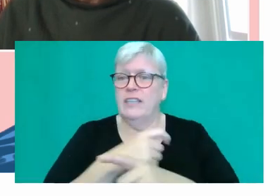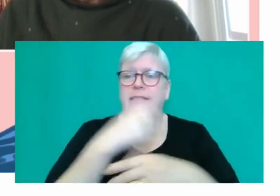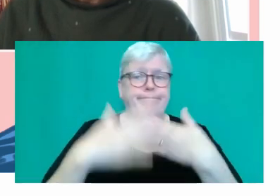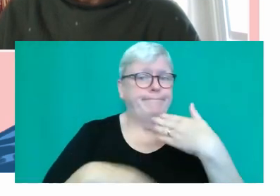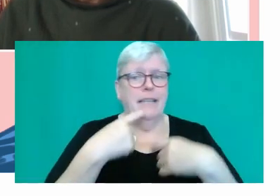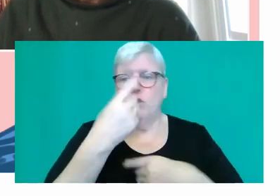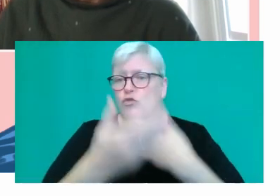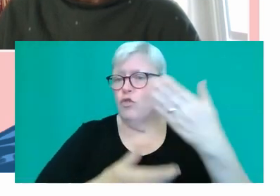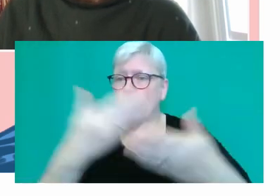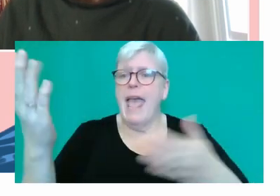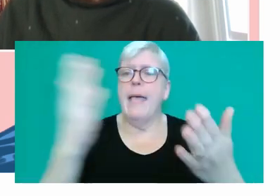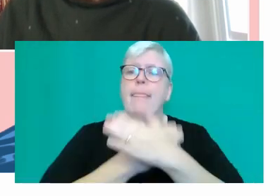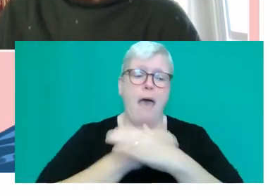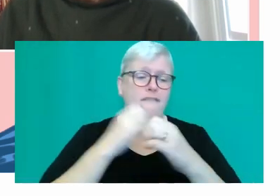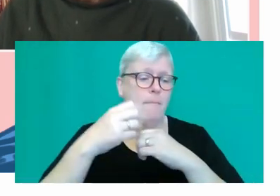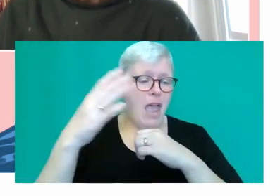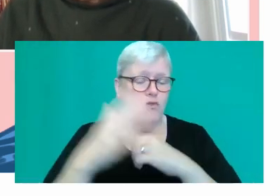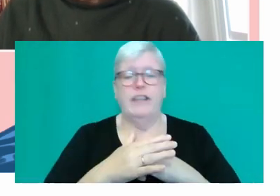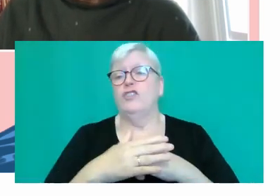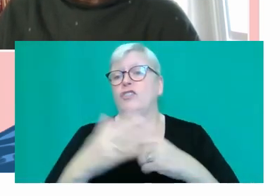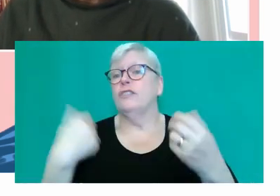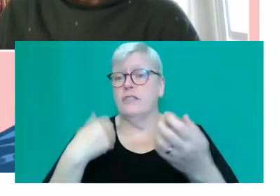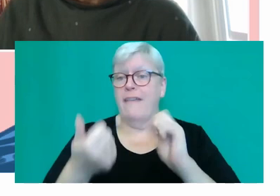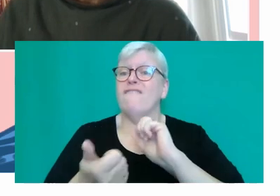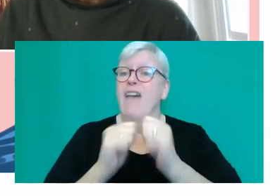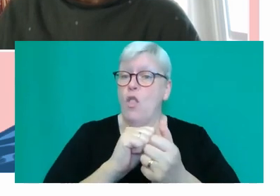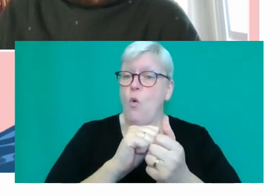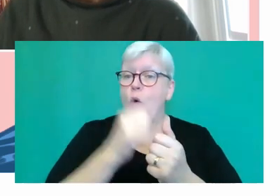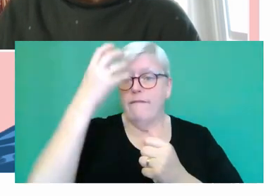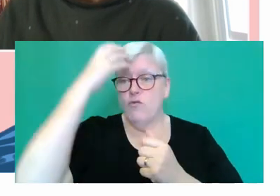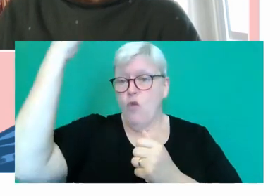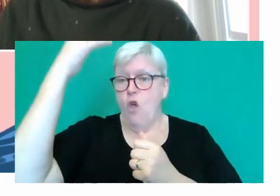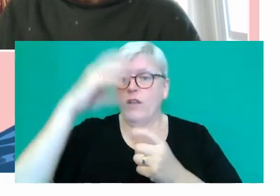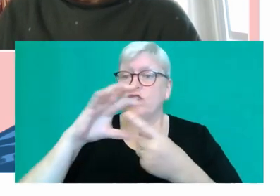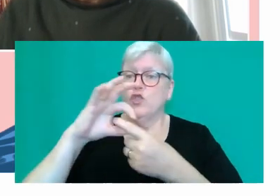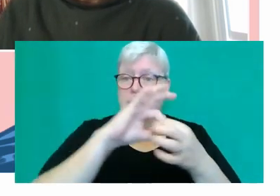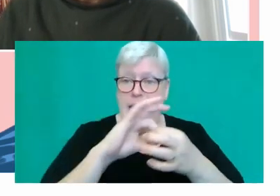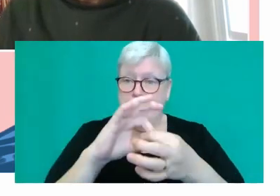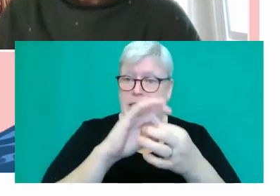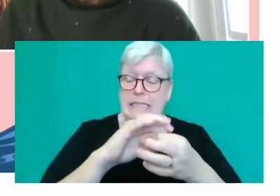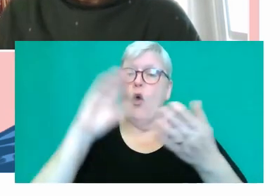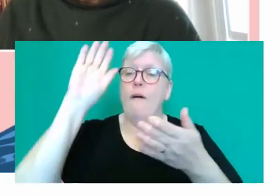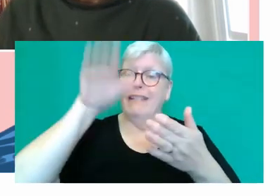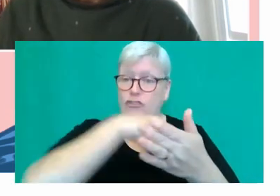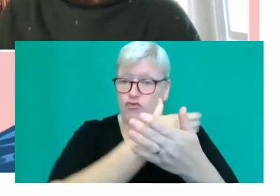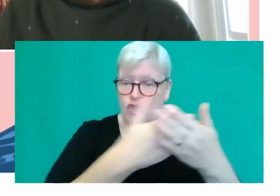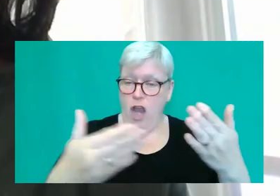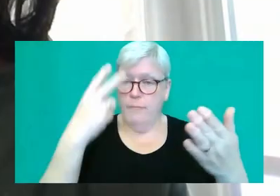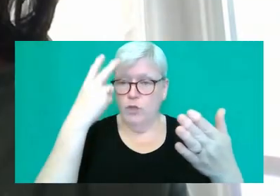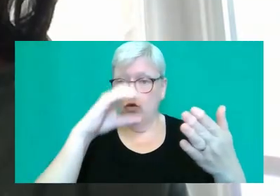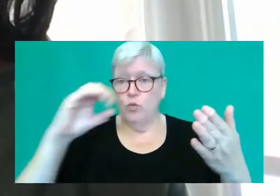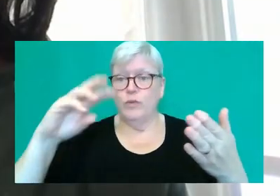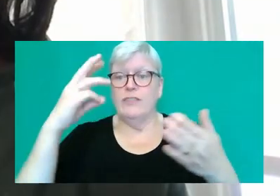Love Marriage. Monica is a Fellow of the Royal Society of Literature and in 2003 was named as